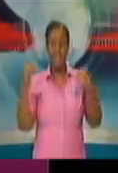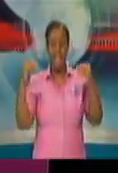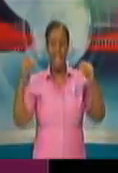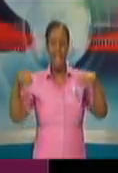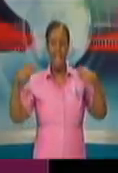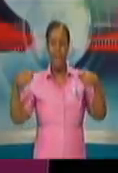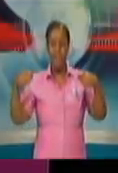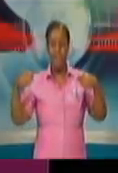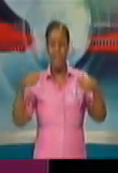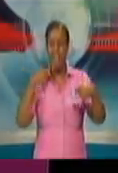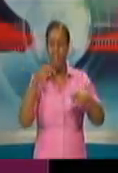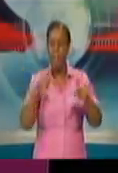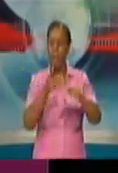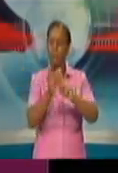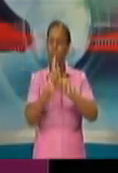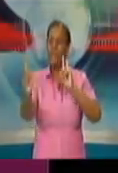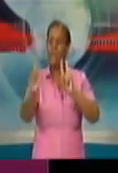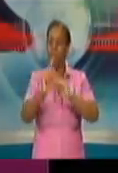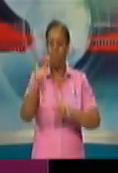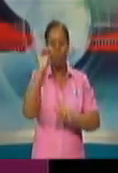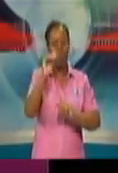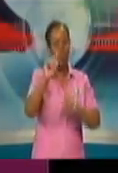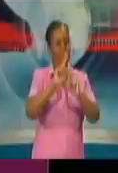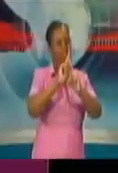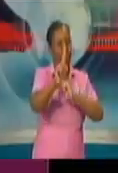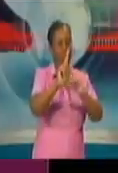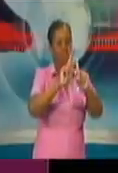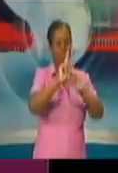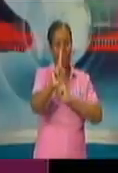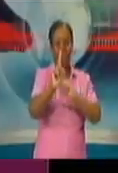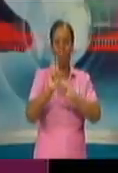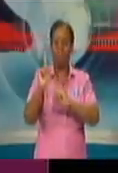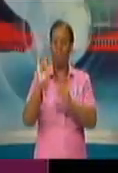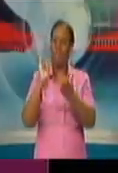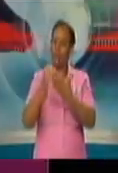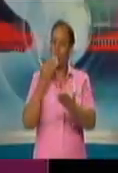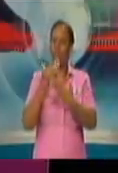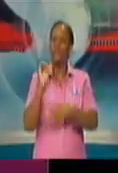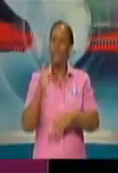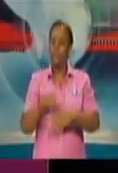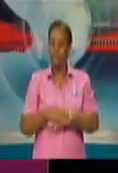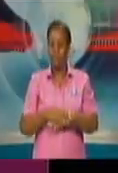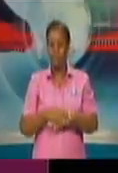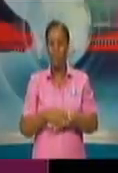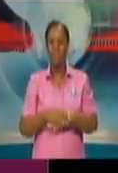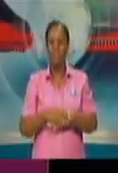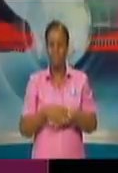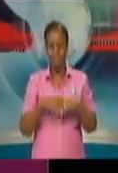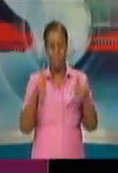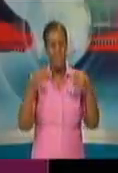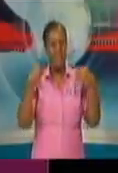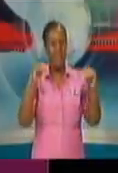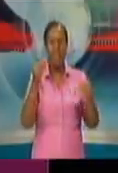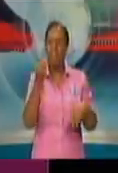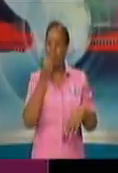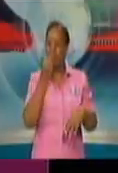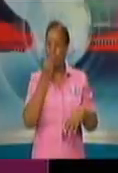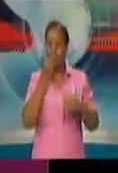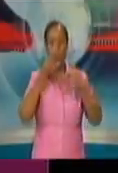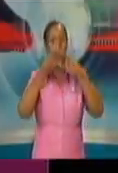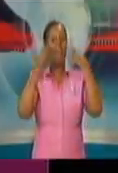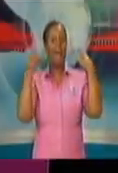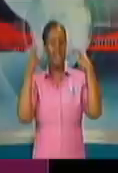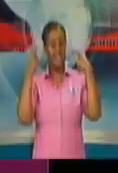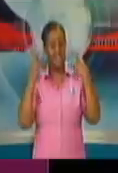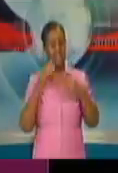them. I saw it with the pie man on QREP Junction. He not only had on a mask, he had on a visor,